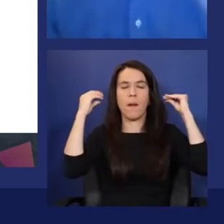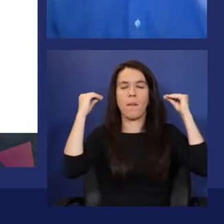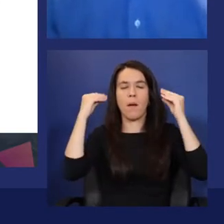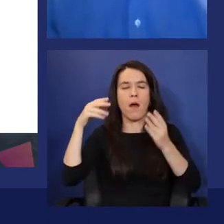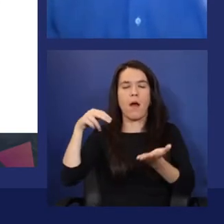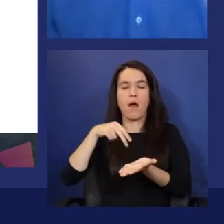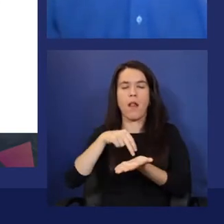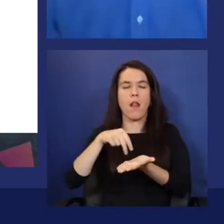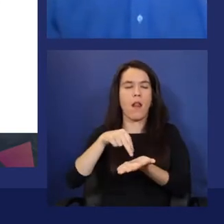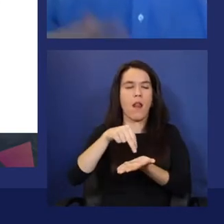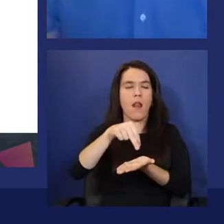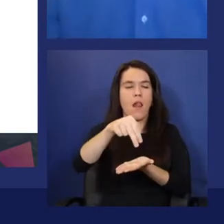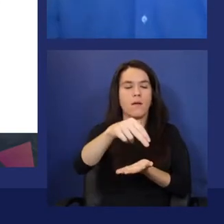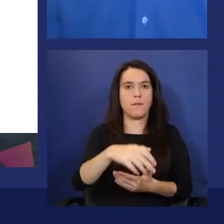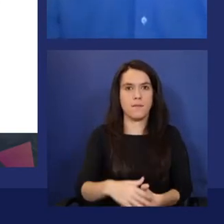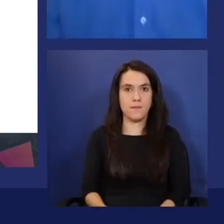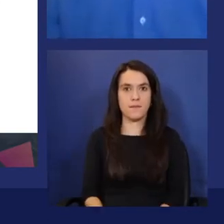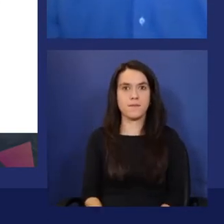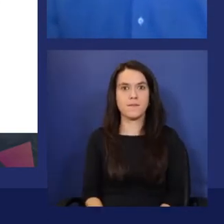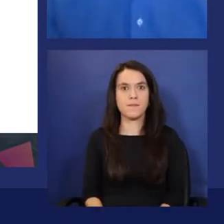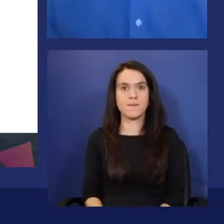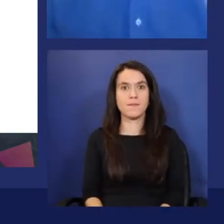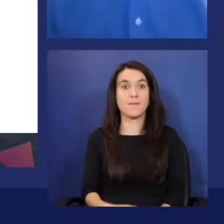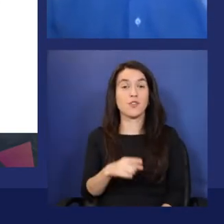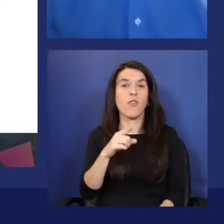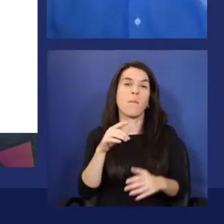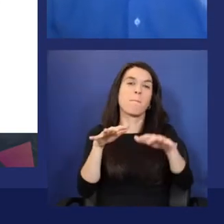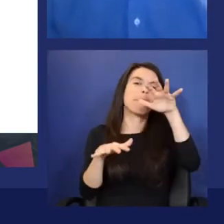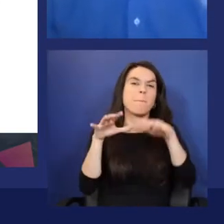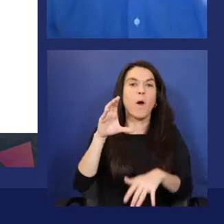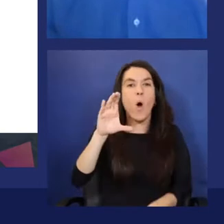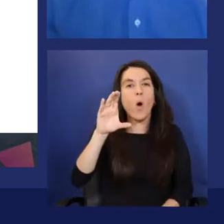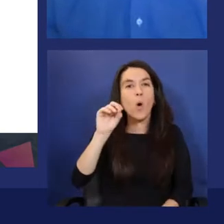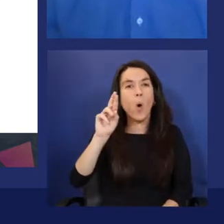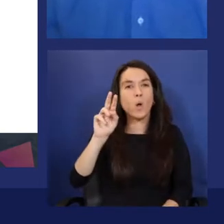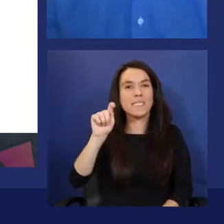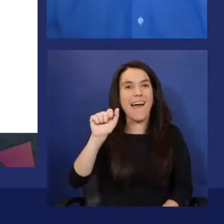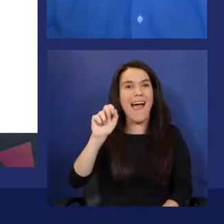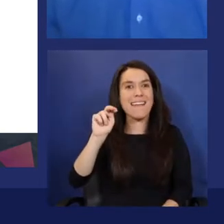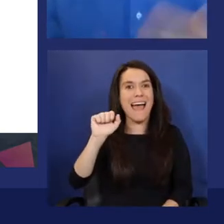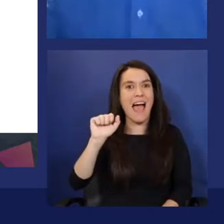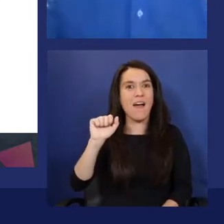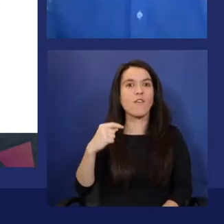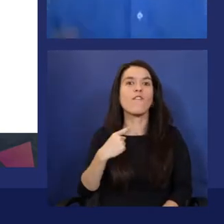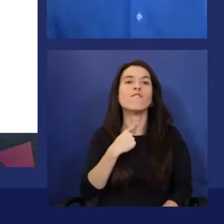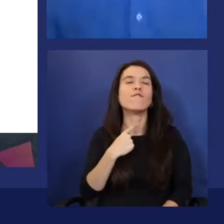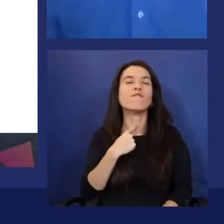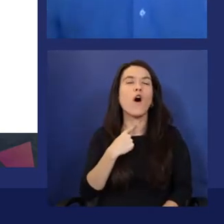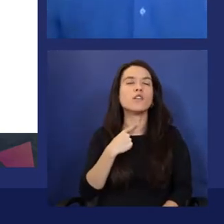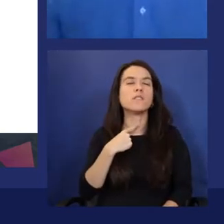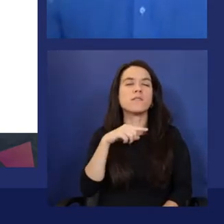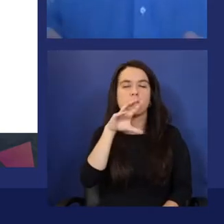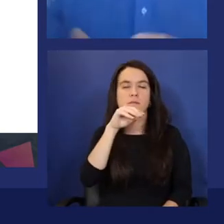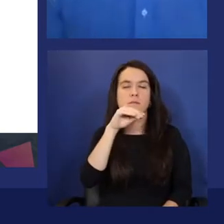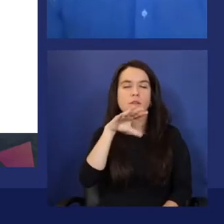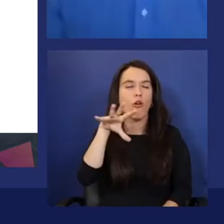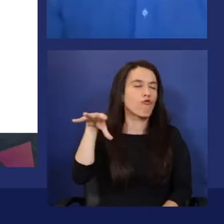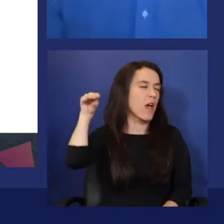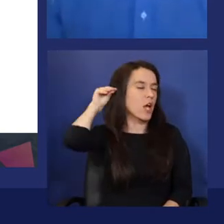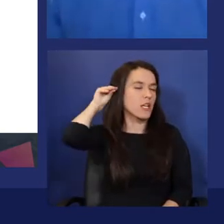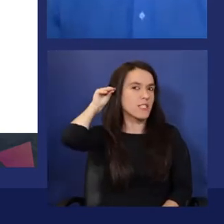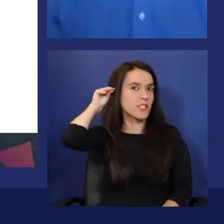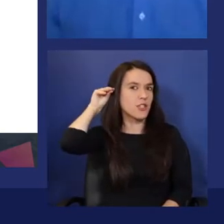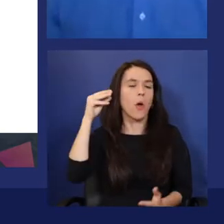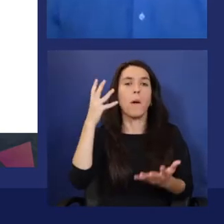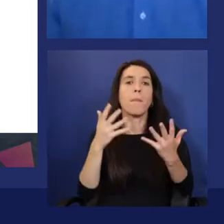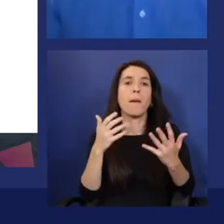and so on. As Cortana for voice recognition and a few other things. So let's say, okay, I want to build an